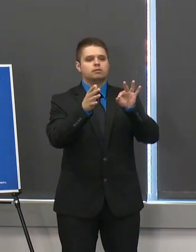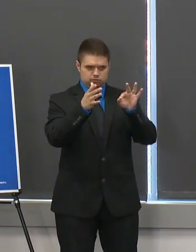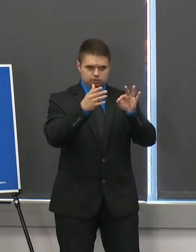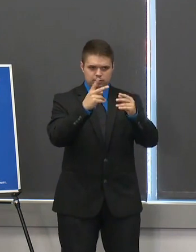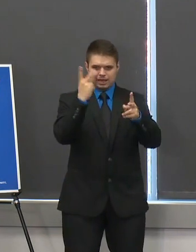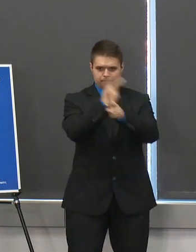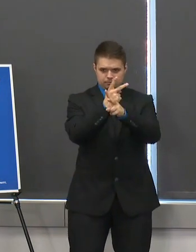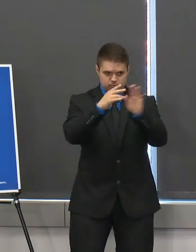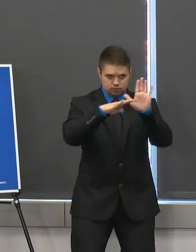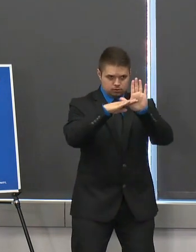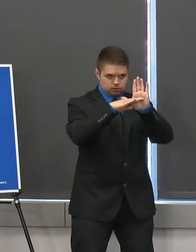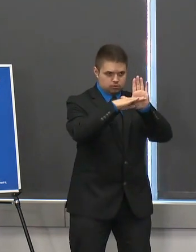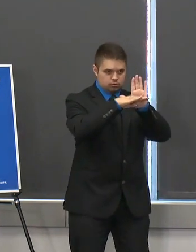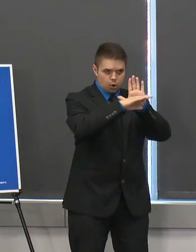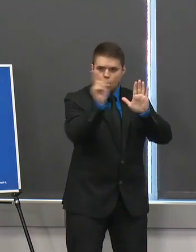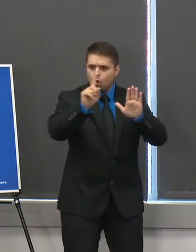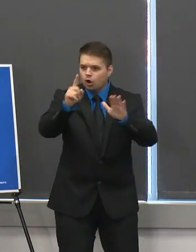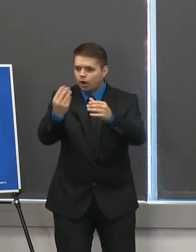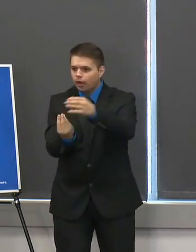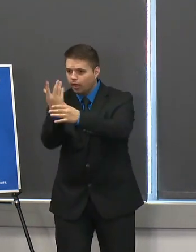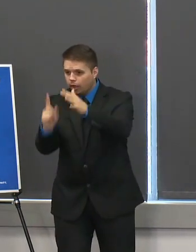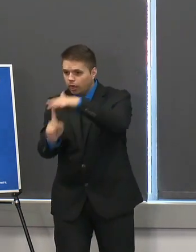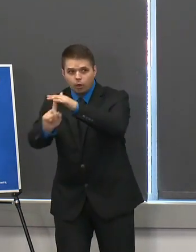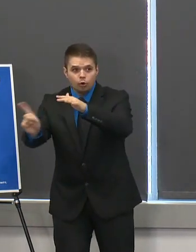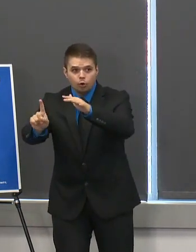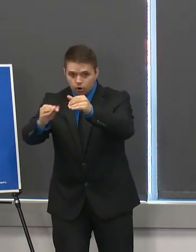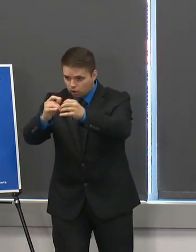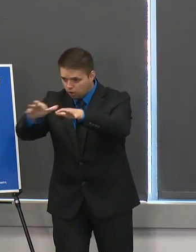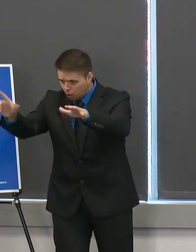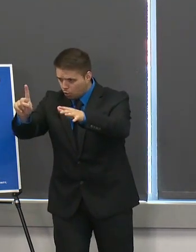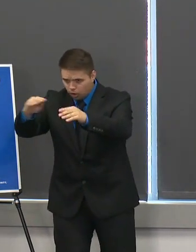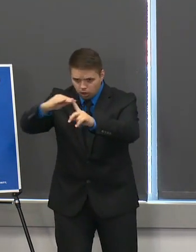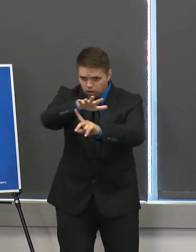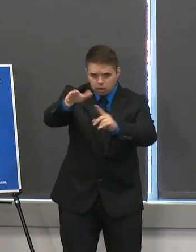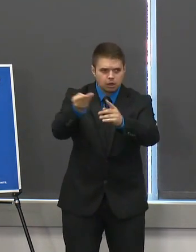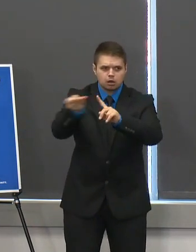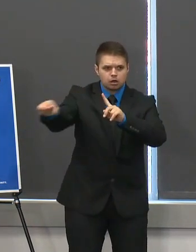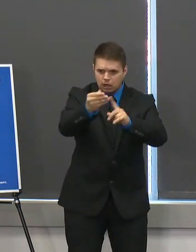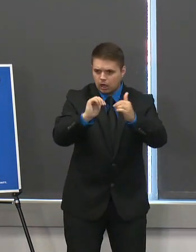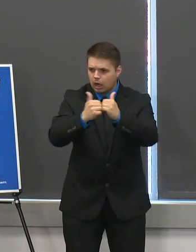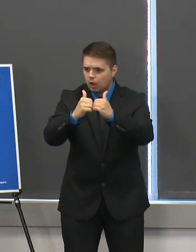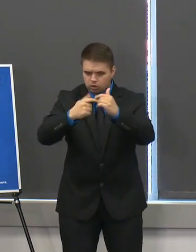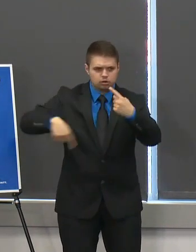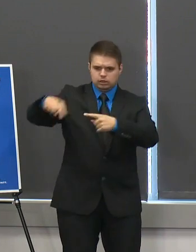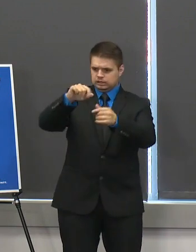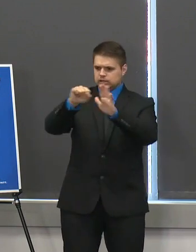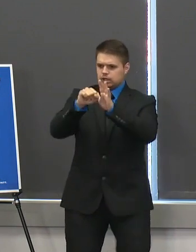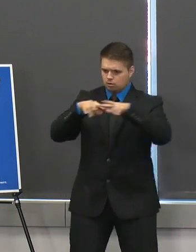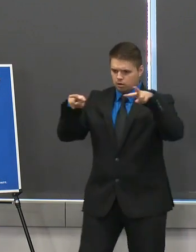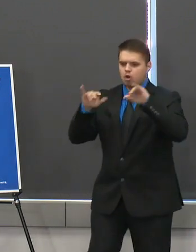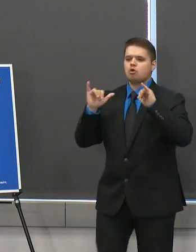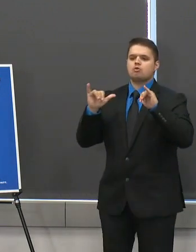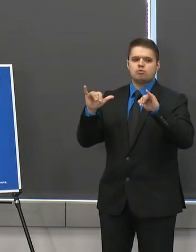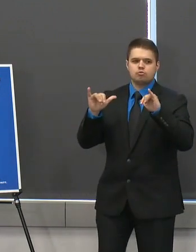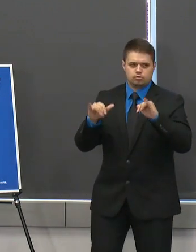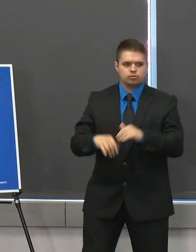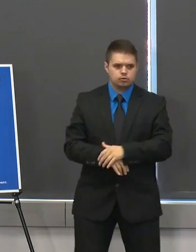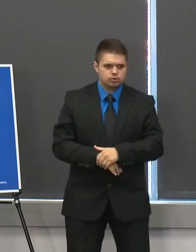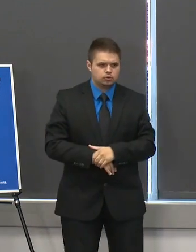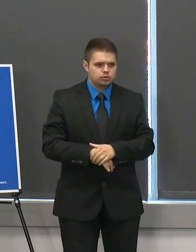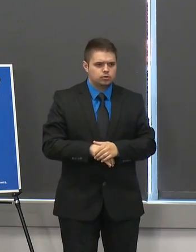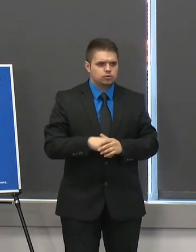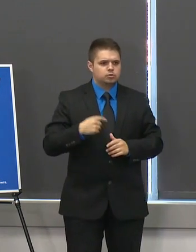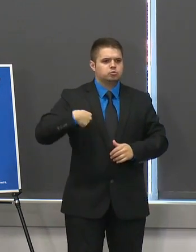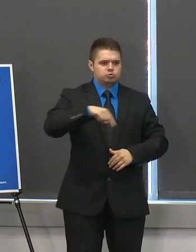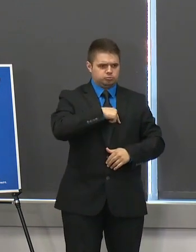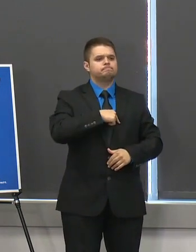common it is and how it might be transmitted around the state this is information as you've heard that will be collected in real time and it